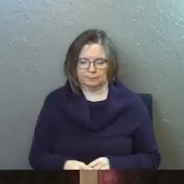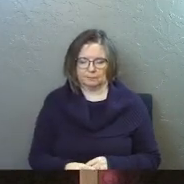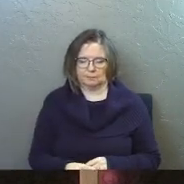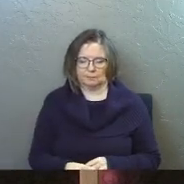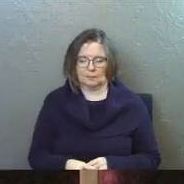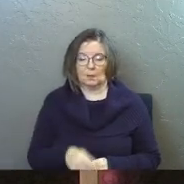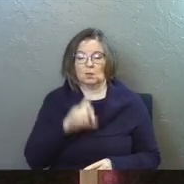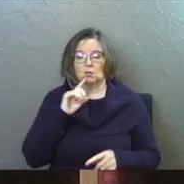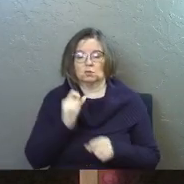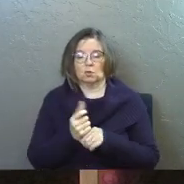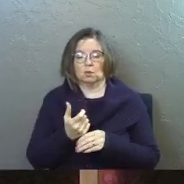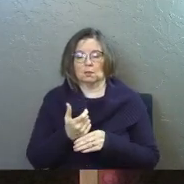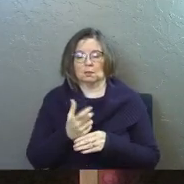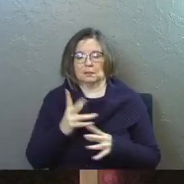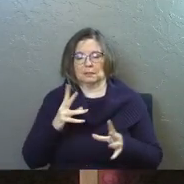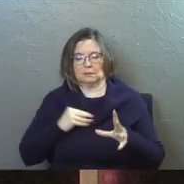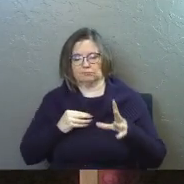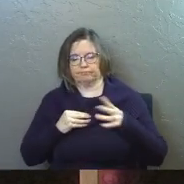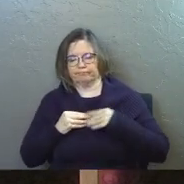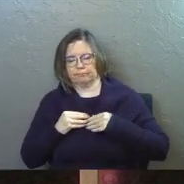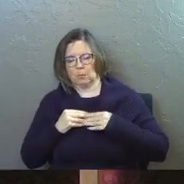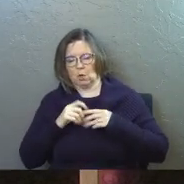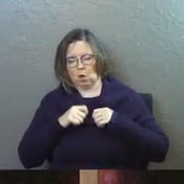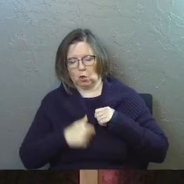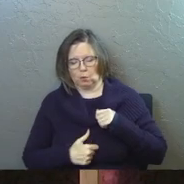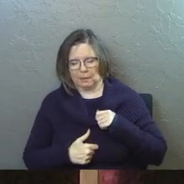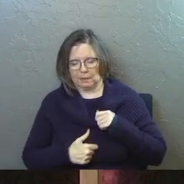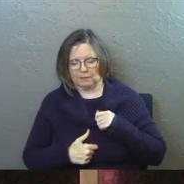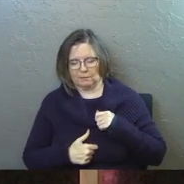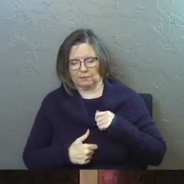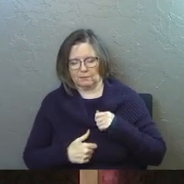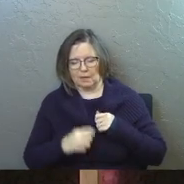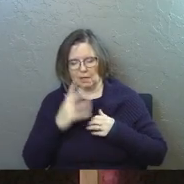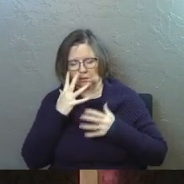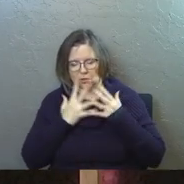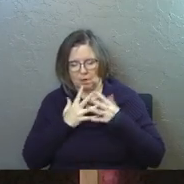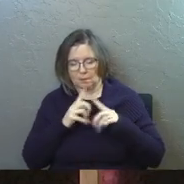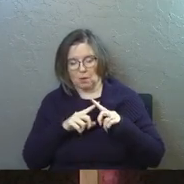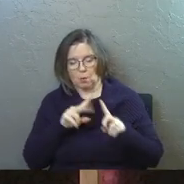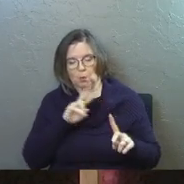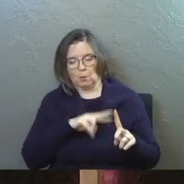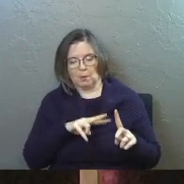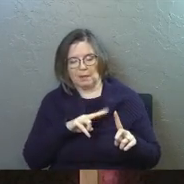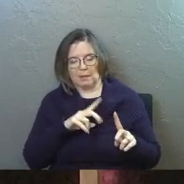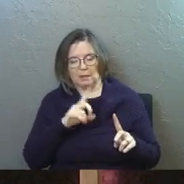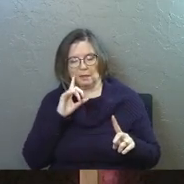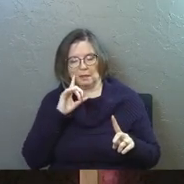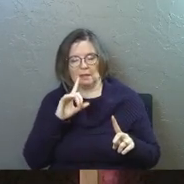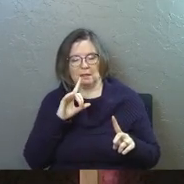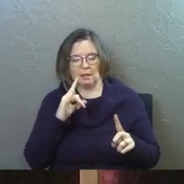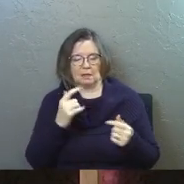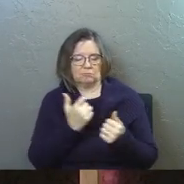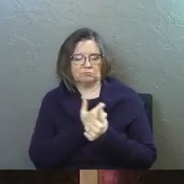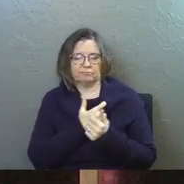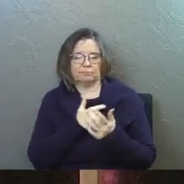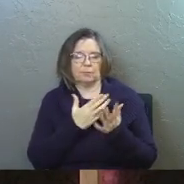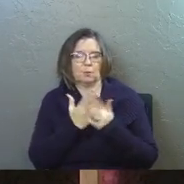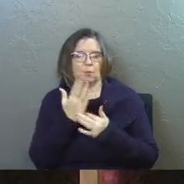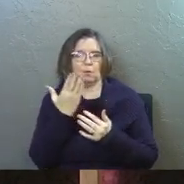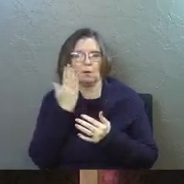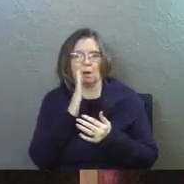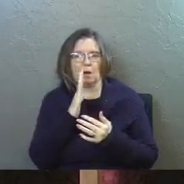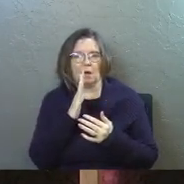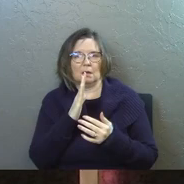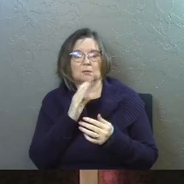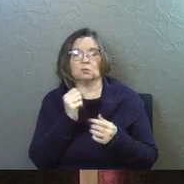surely he has borne our griefs and carried our sorrows, yet we esteemed him stricken, smitten by God and afflicted.